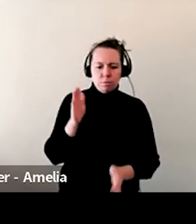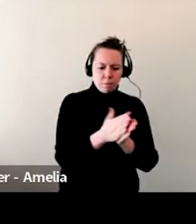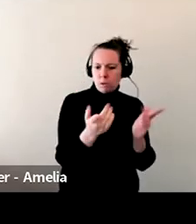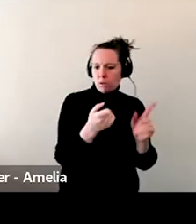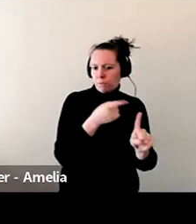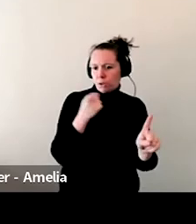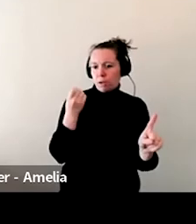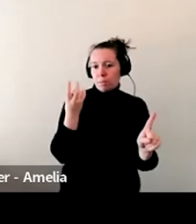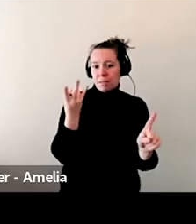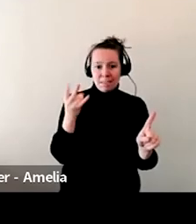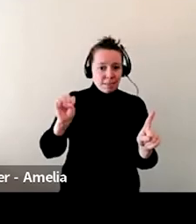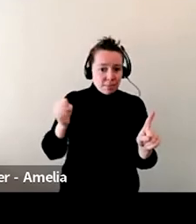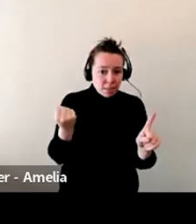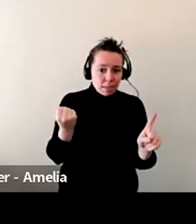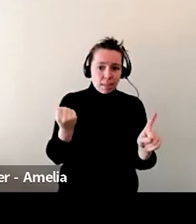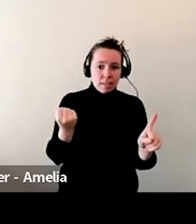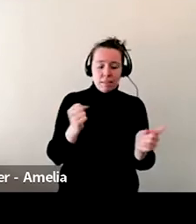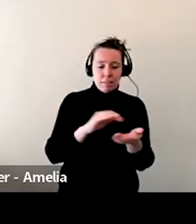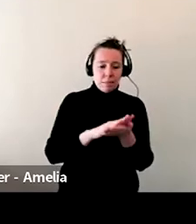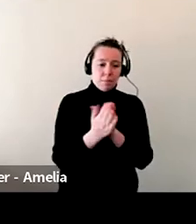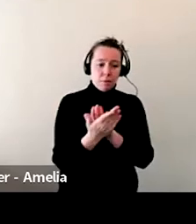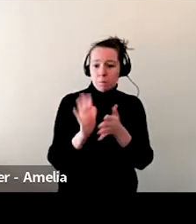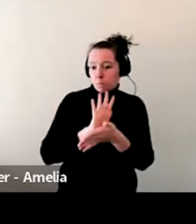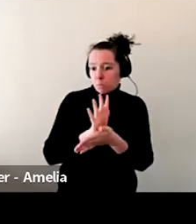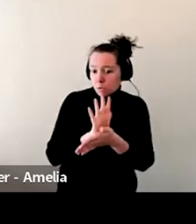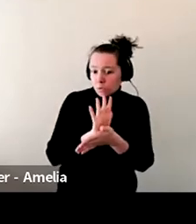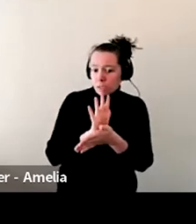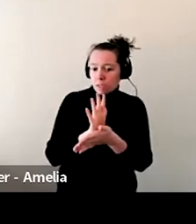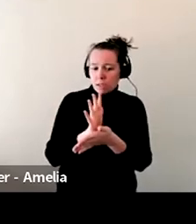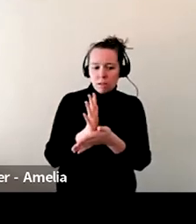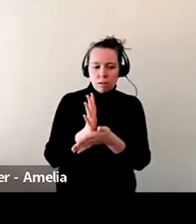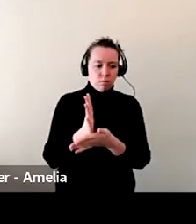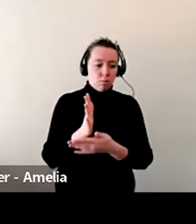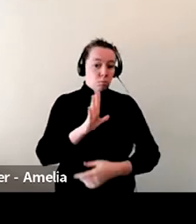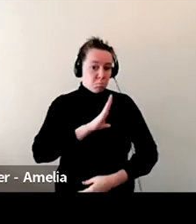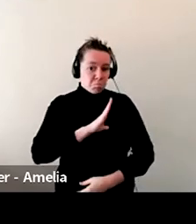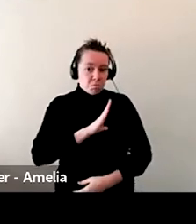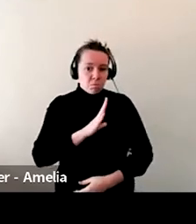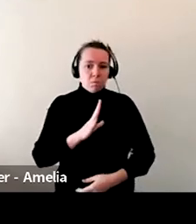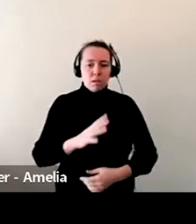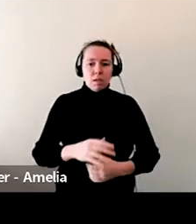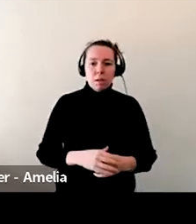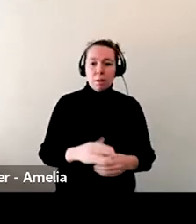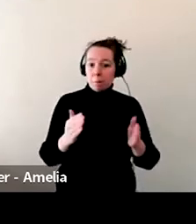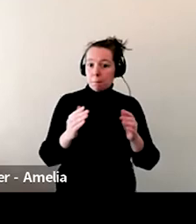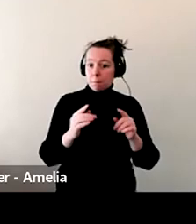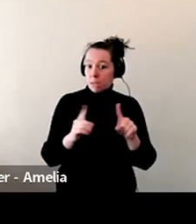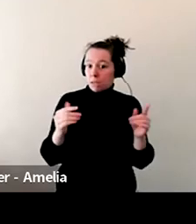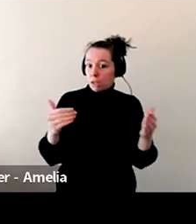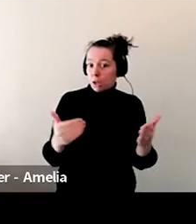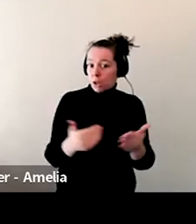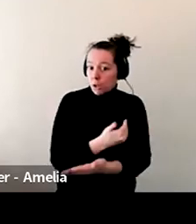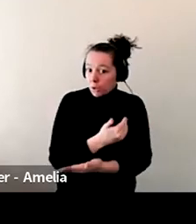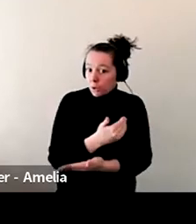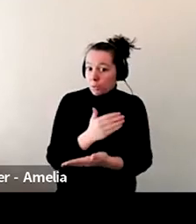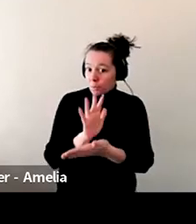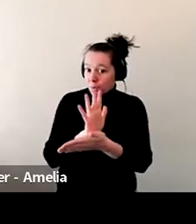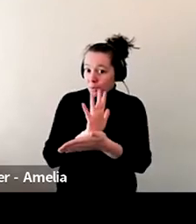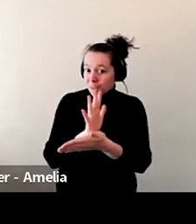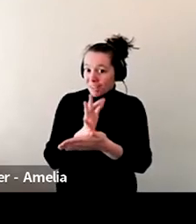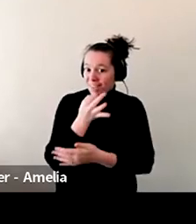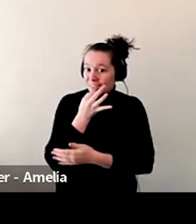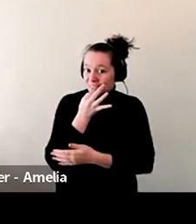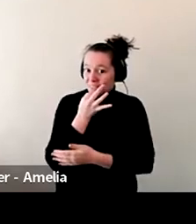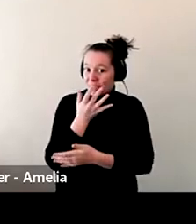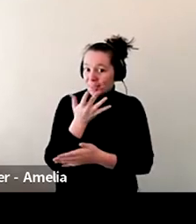1970s. It's already been made into an adaptation, you know, anyhow, um, with the new movie coming out, we ordered a few extra. Um,